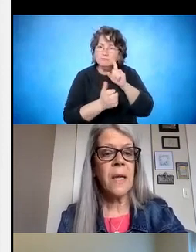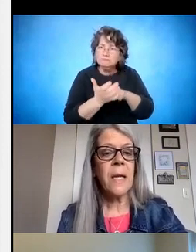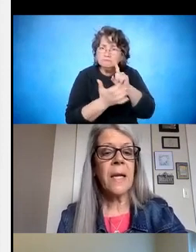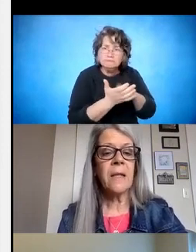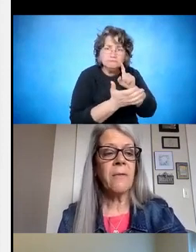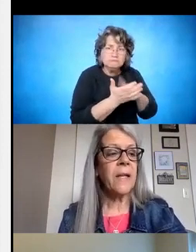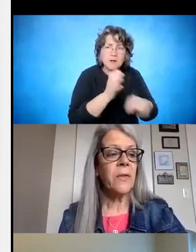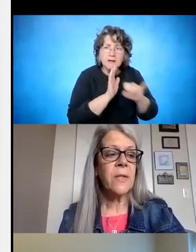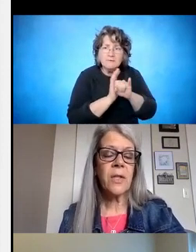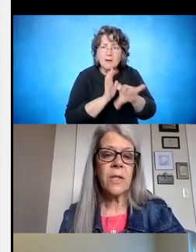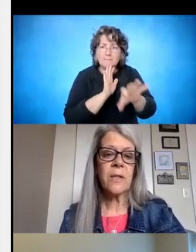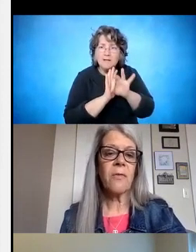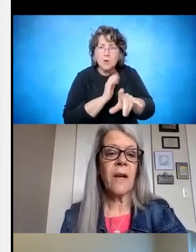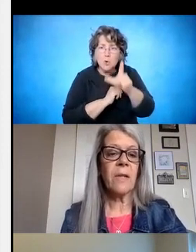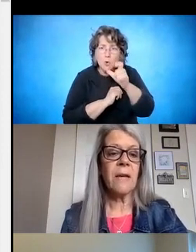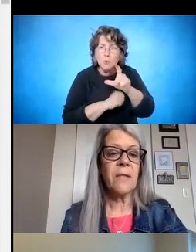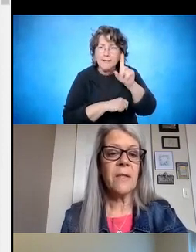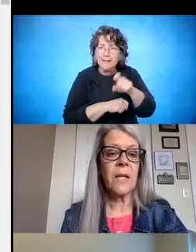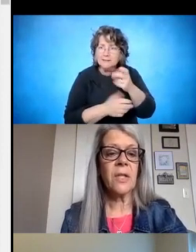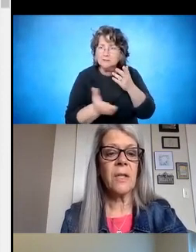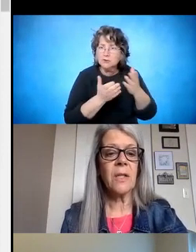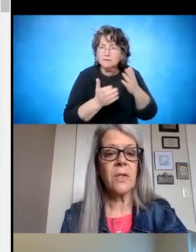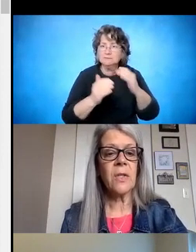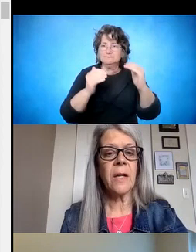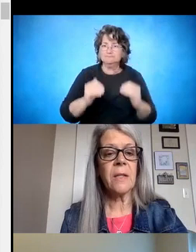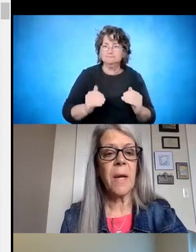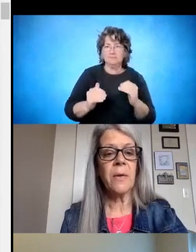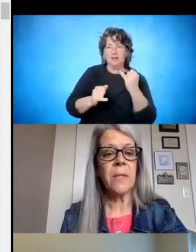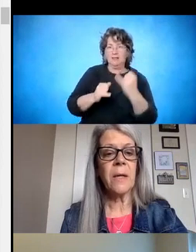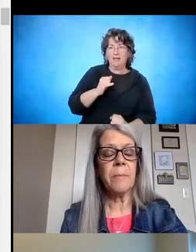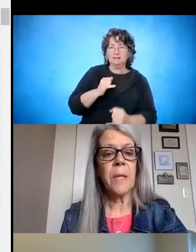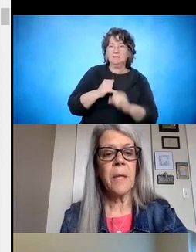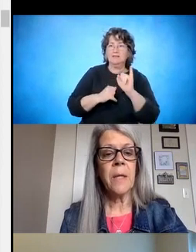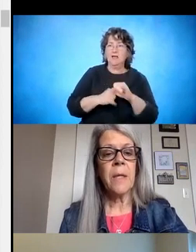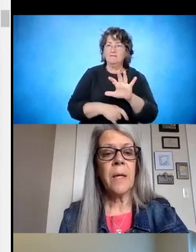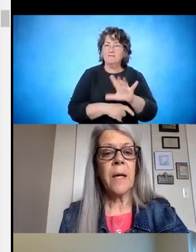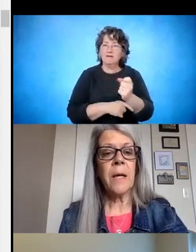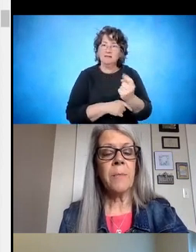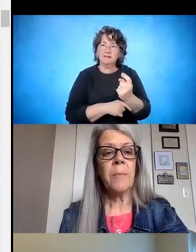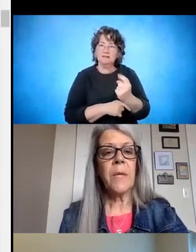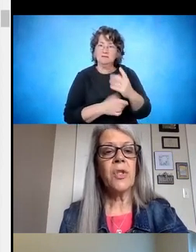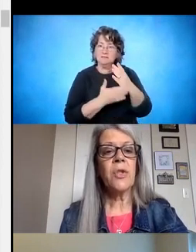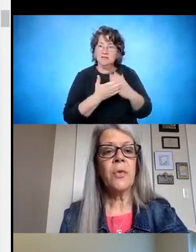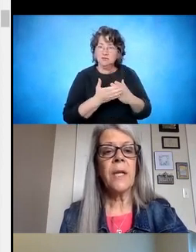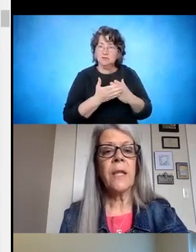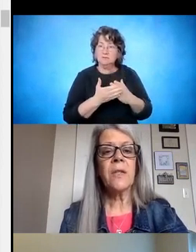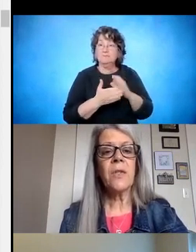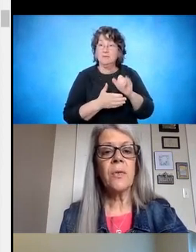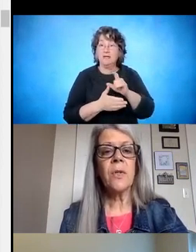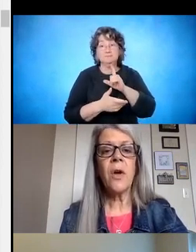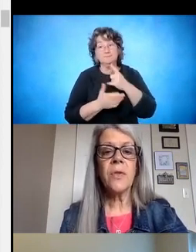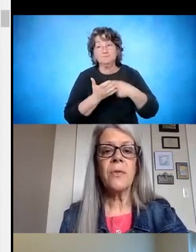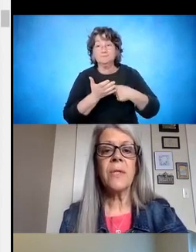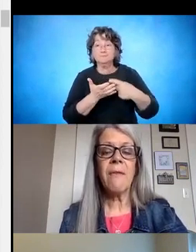And then the final section is our 5-11 section that just talks about ensuring that